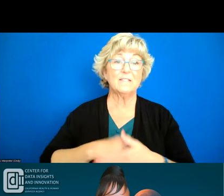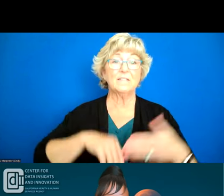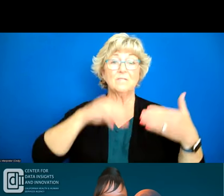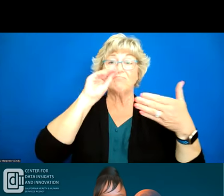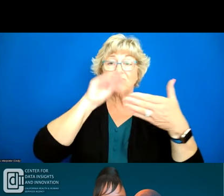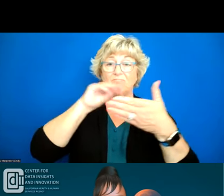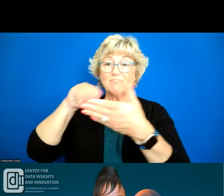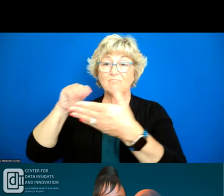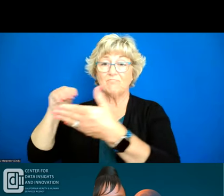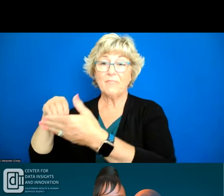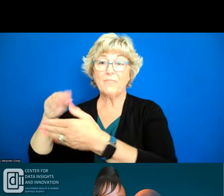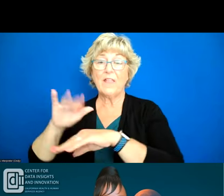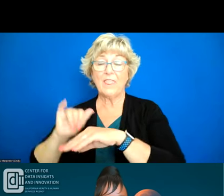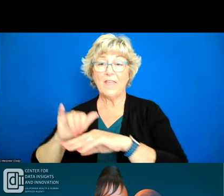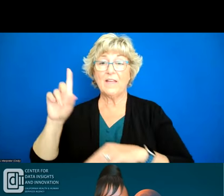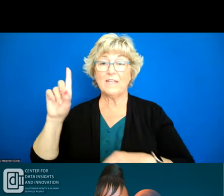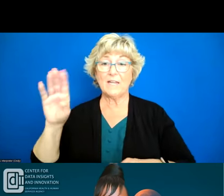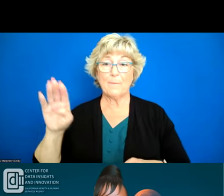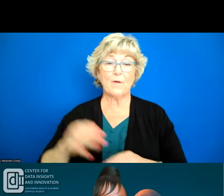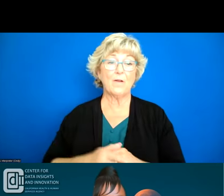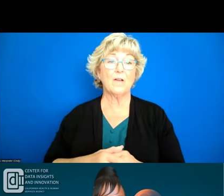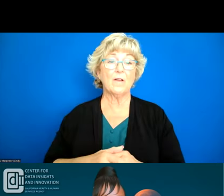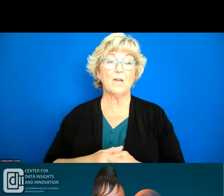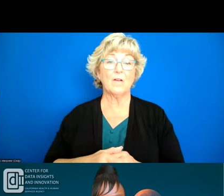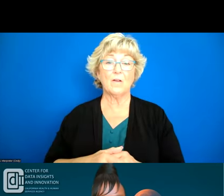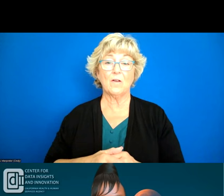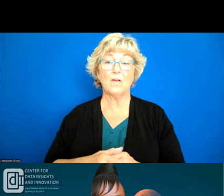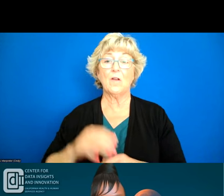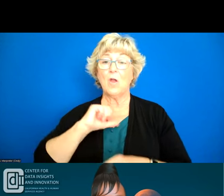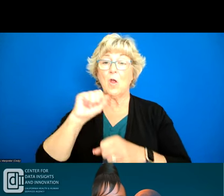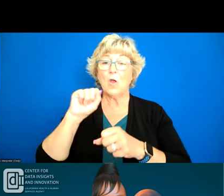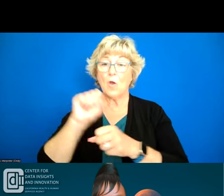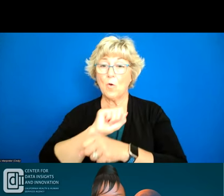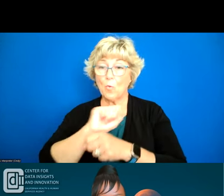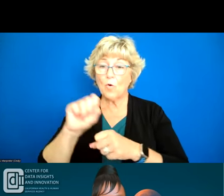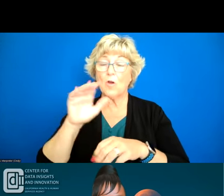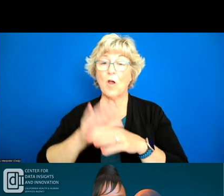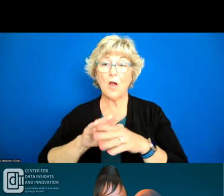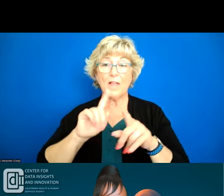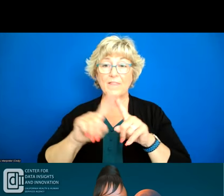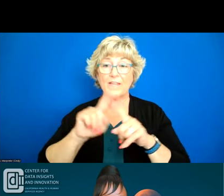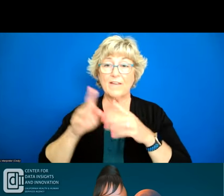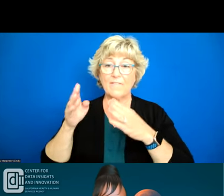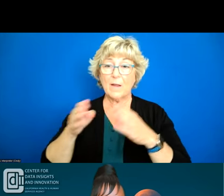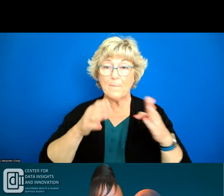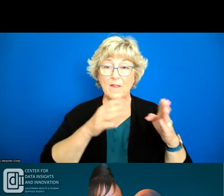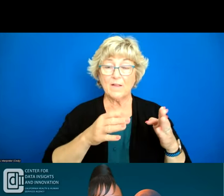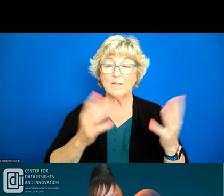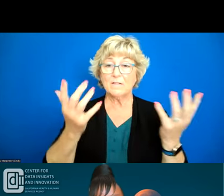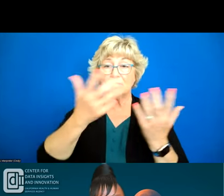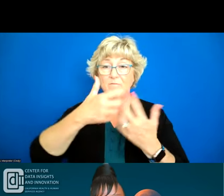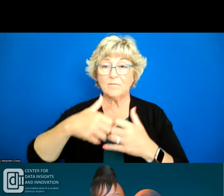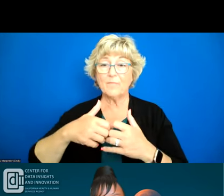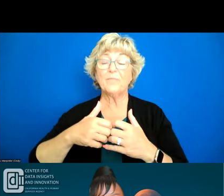that iterative release um we are working in agile methodology so making sure that we um intertwine that humans